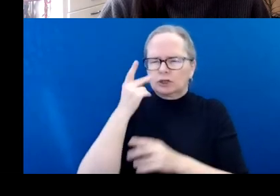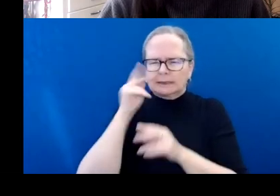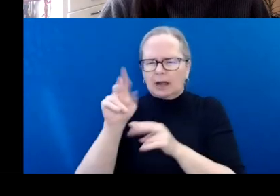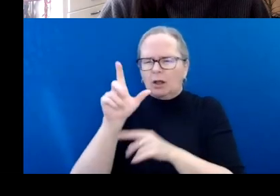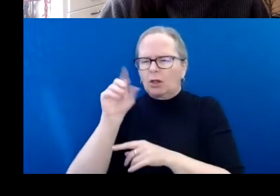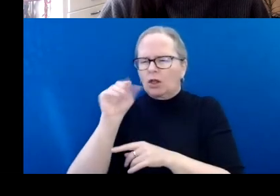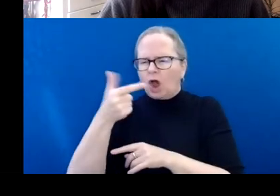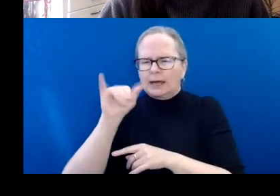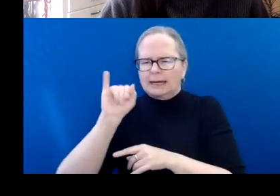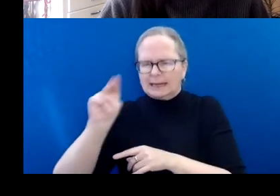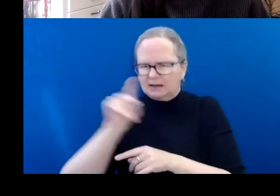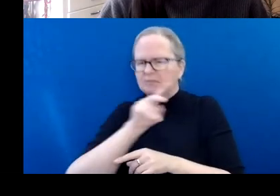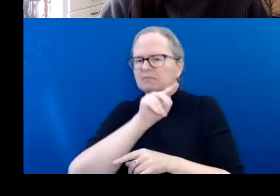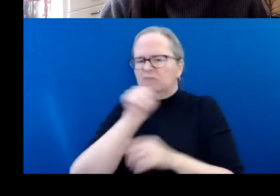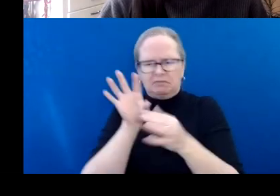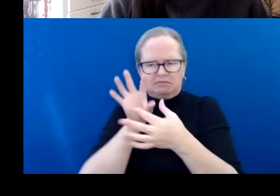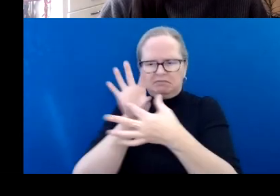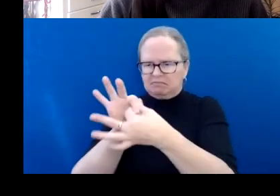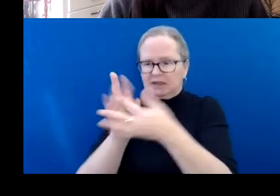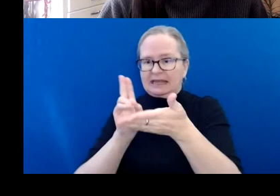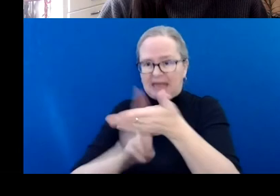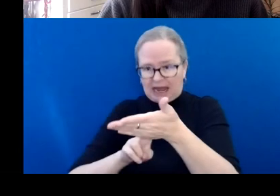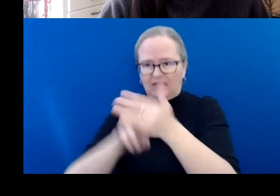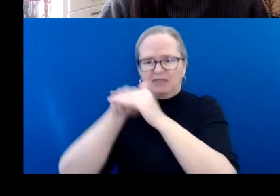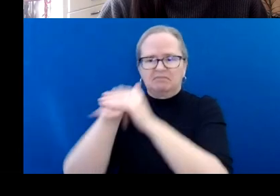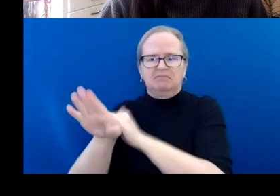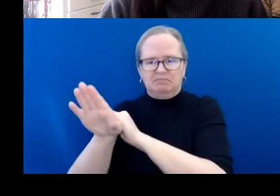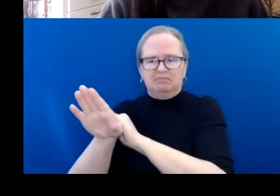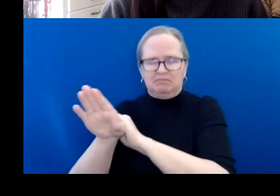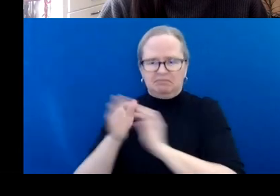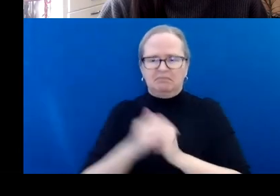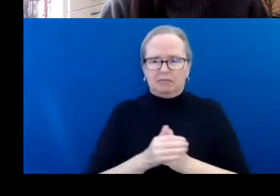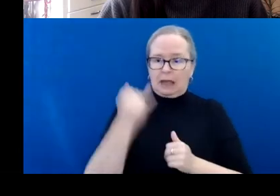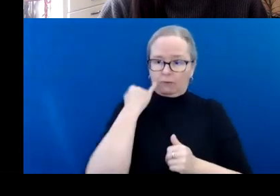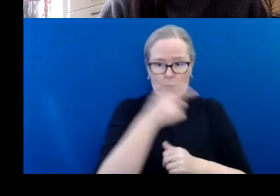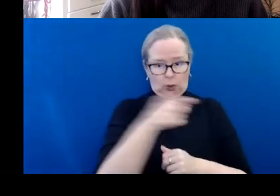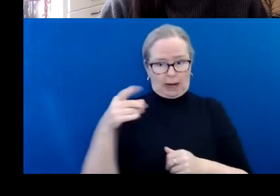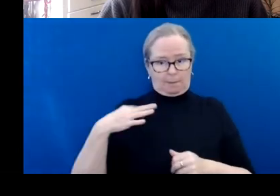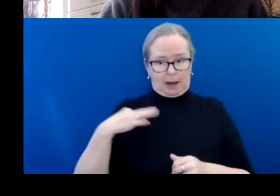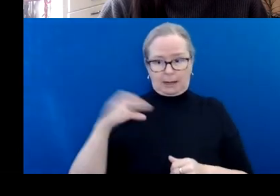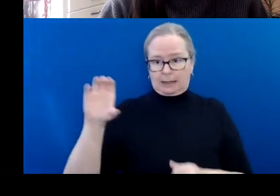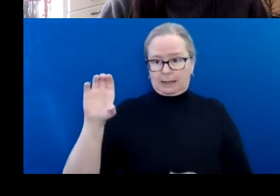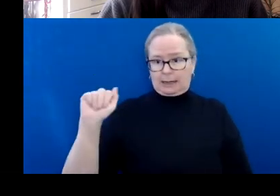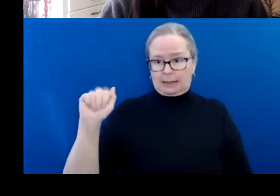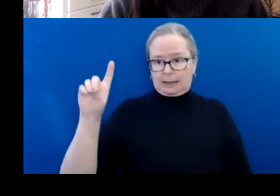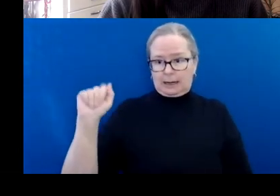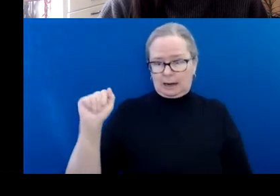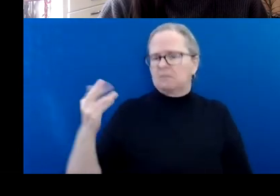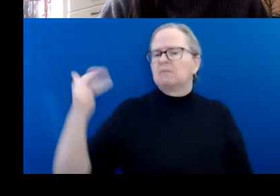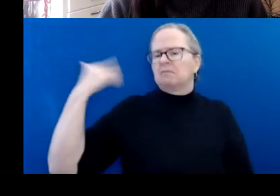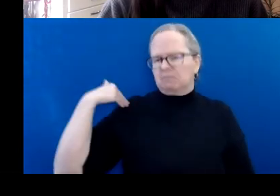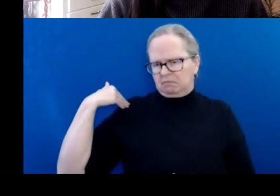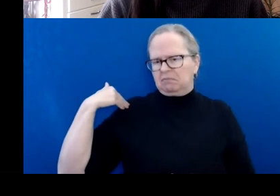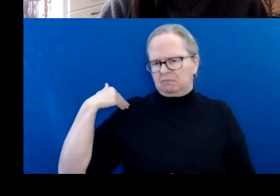If you've applied to CADA in past years, you would have received emailed instructions for how to log in to the new platform